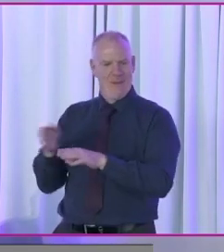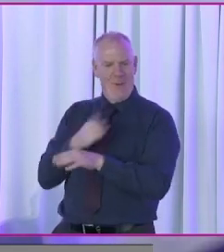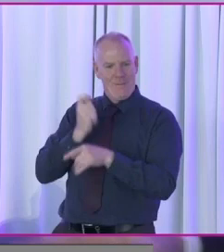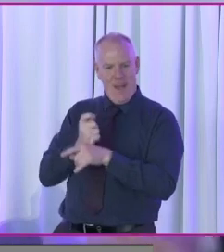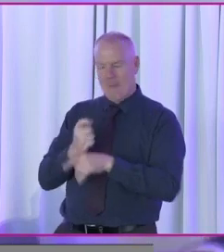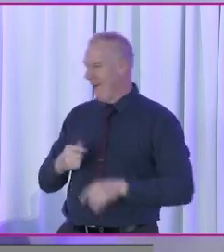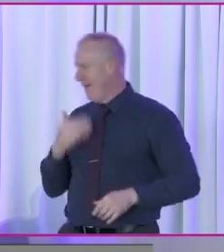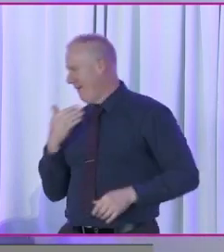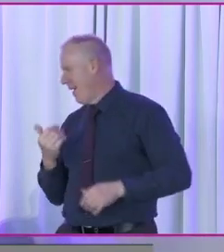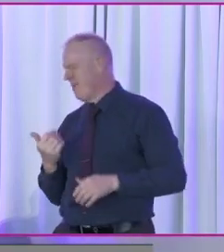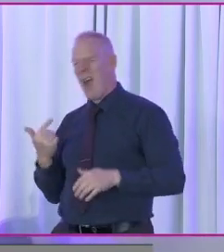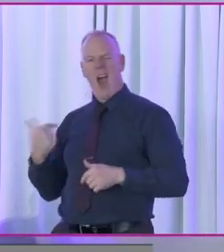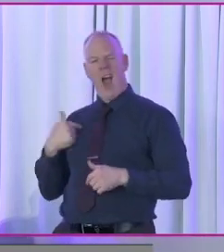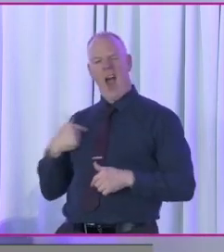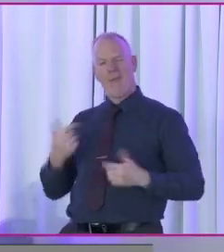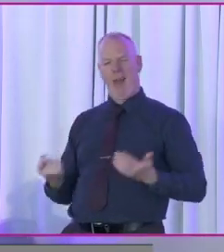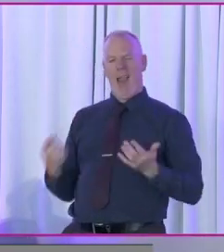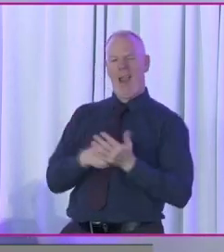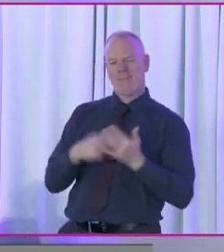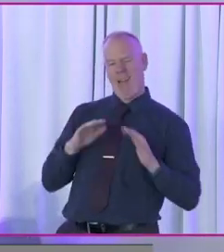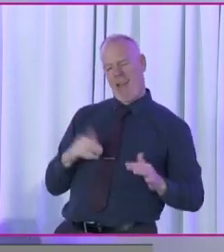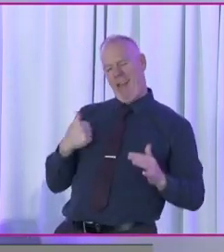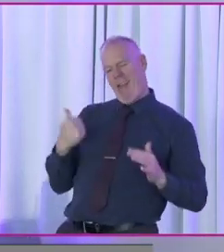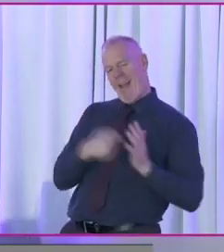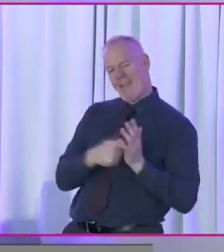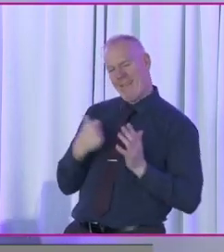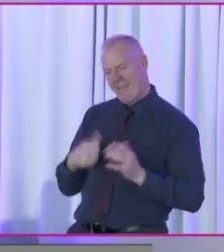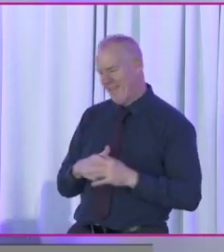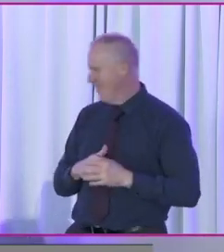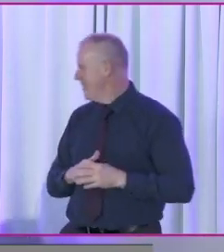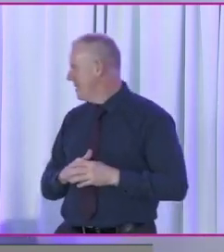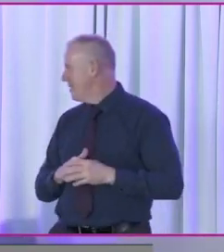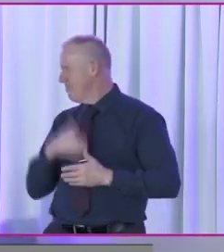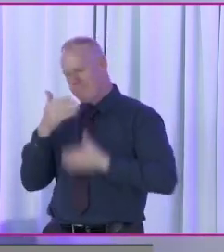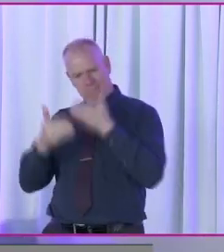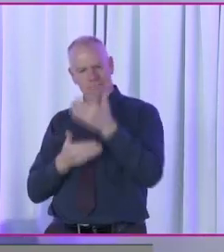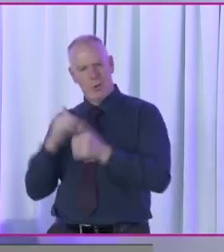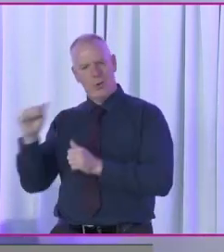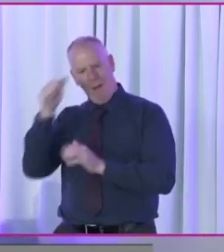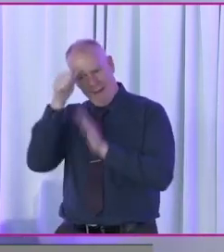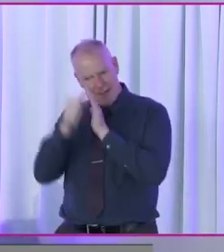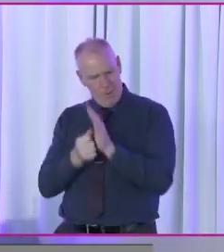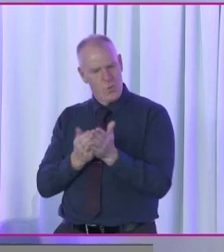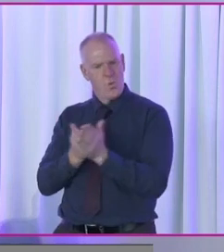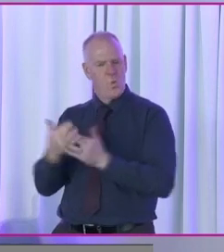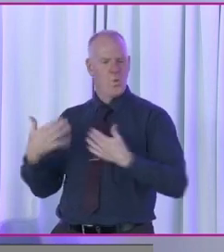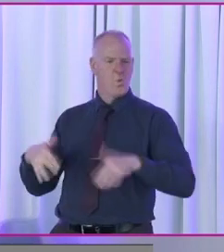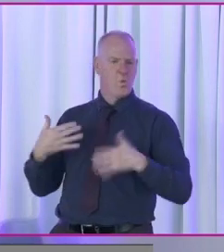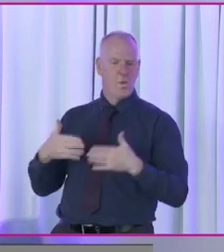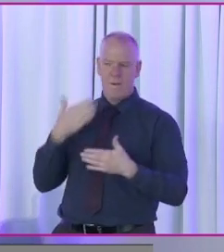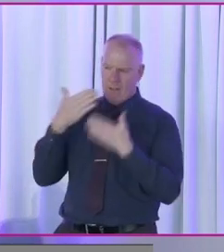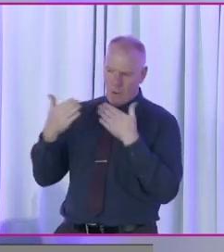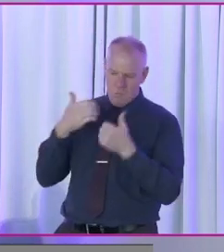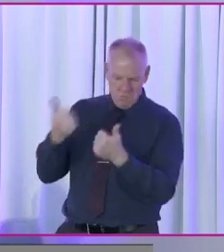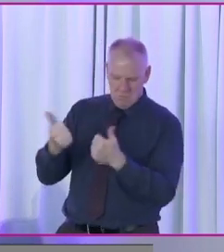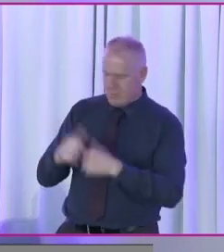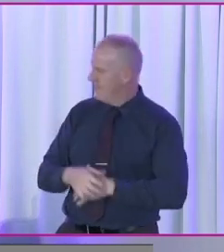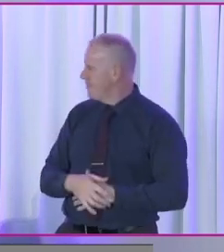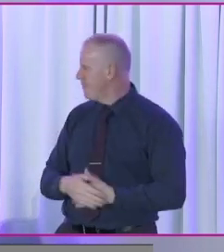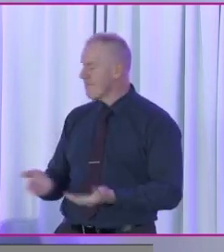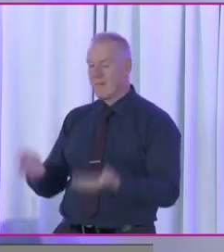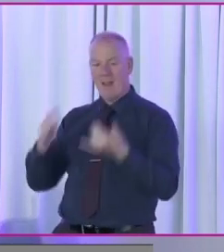very, you did a great job there of talking us through that experience that you had. So thank you very much for that.